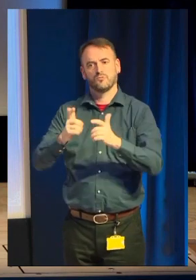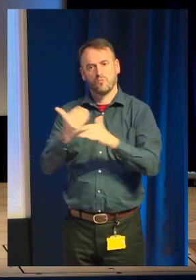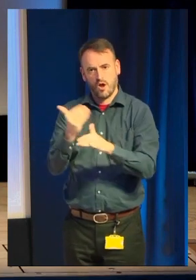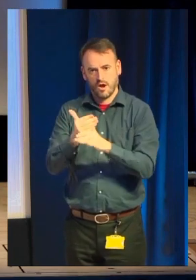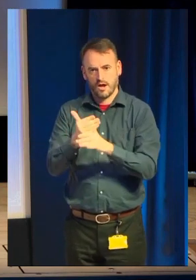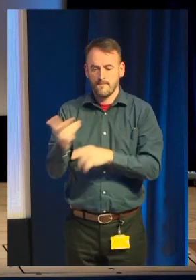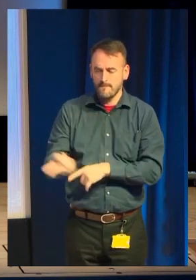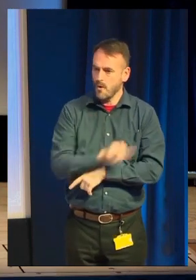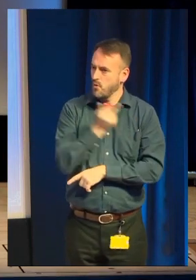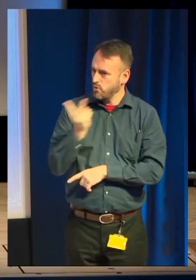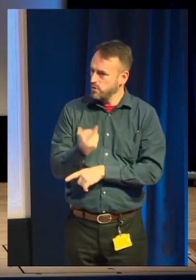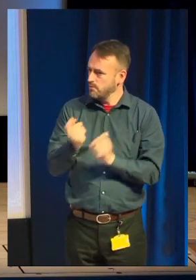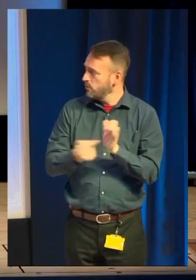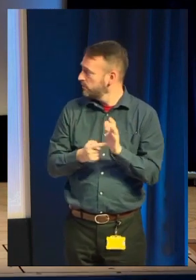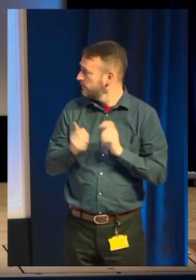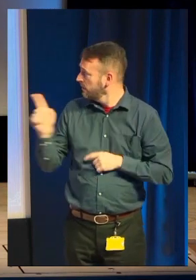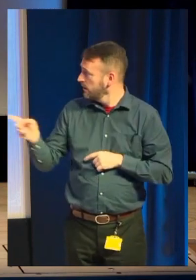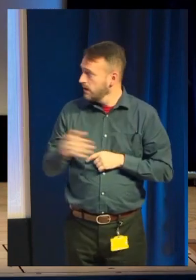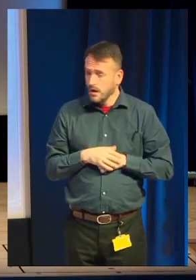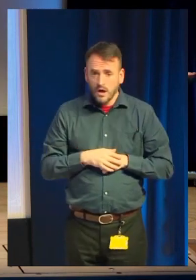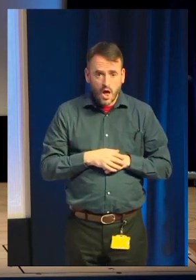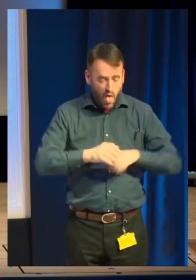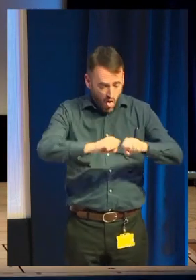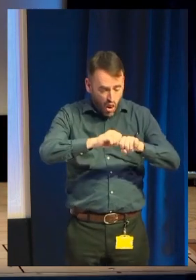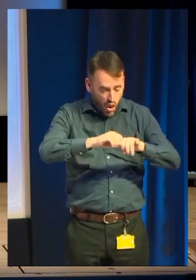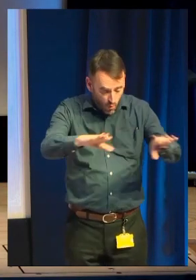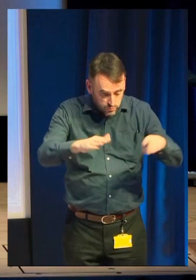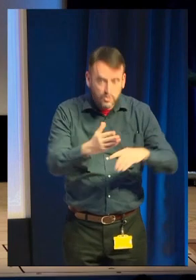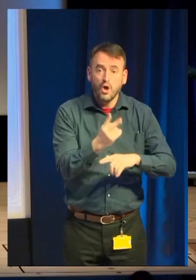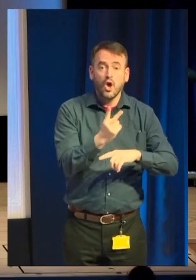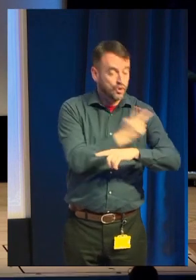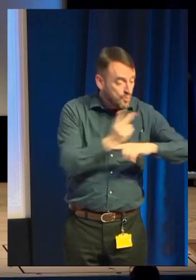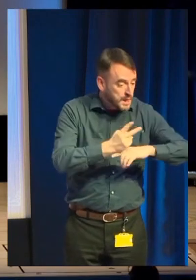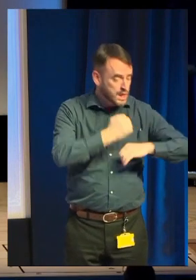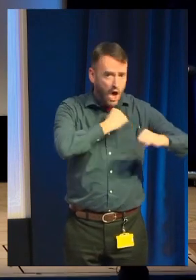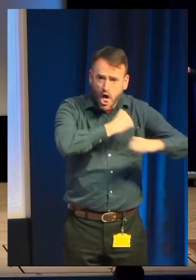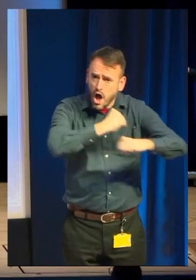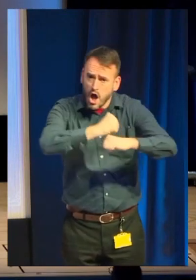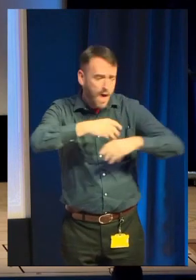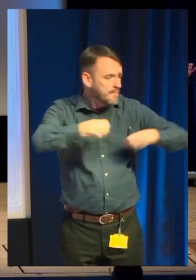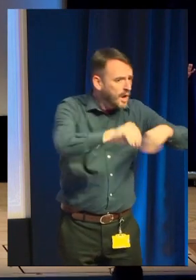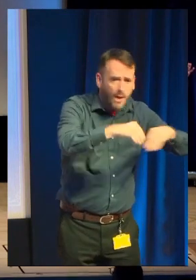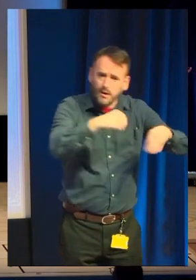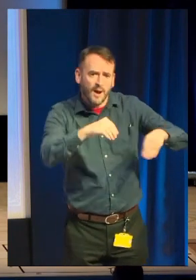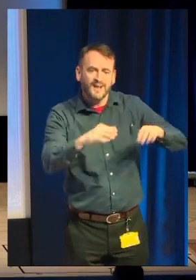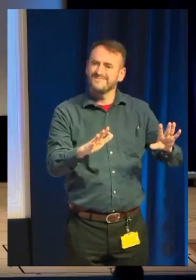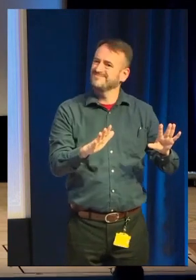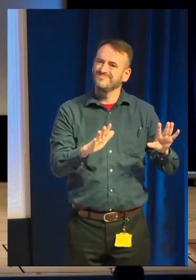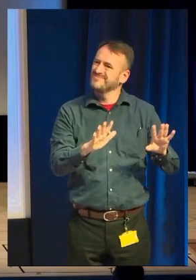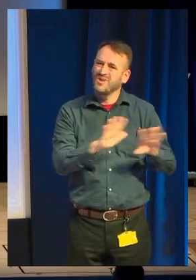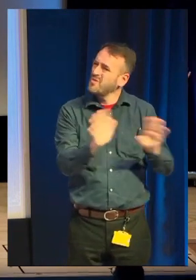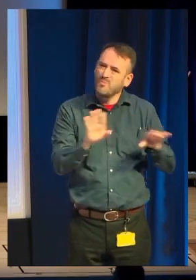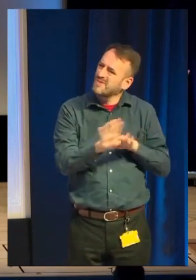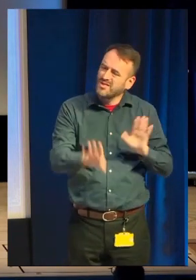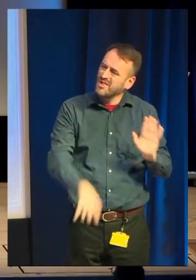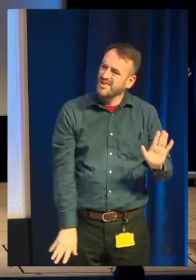Hammering a lot of marketing in the two weeks before launch is not viable. Even if you had a lot of money, the way the indie market is, you need to build